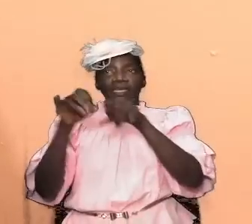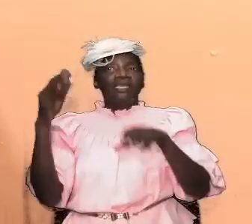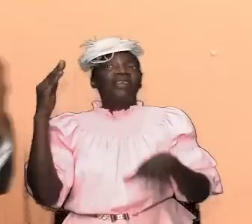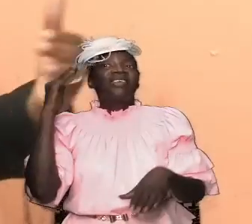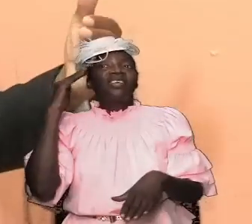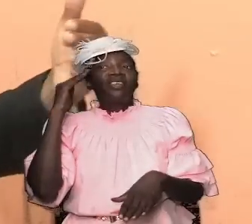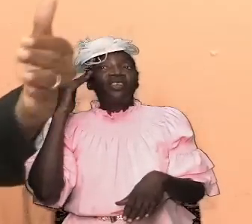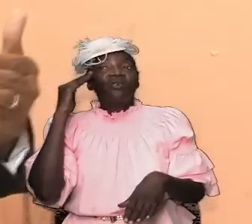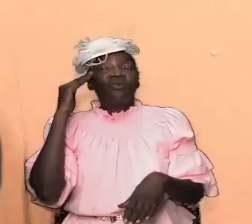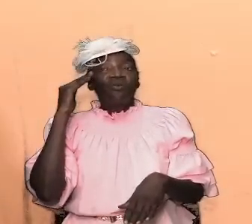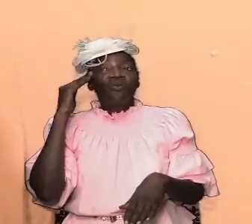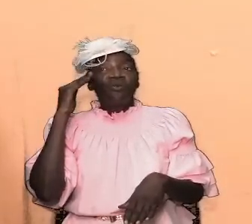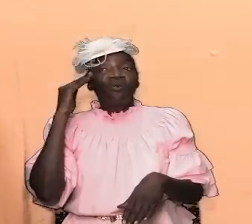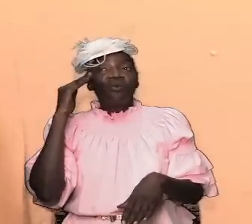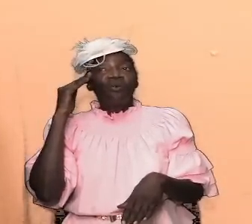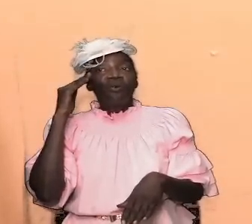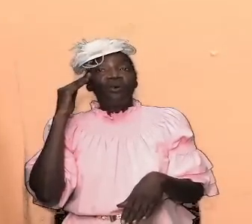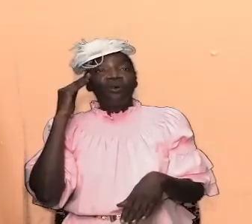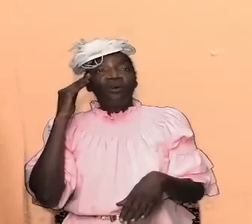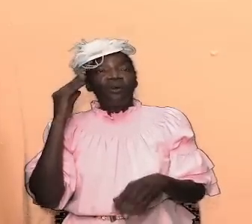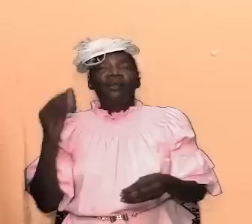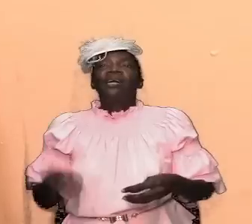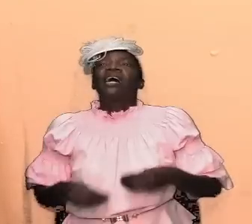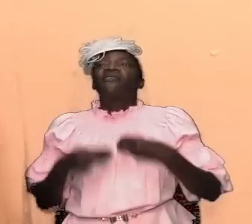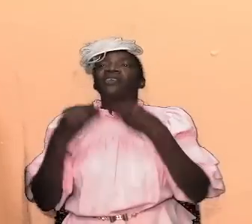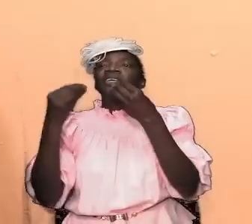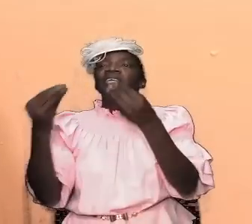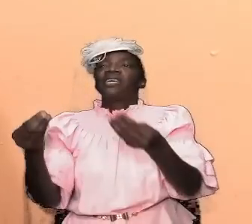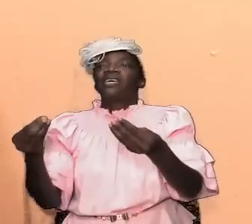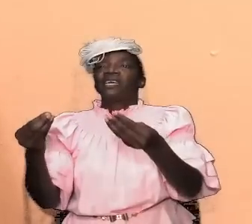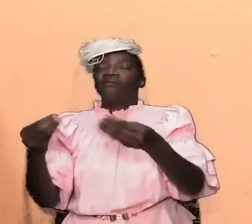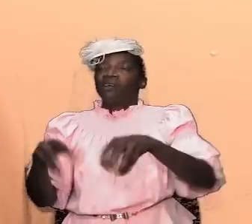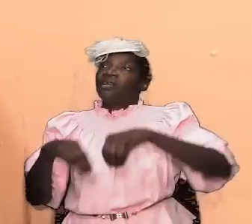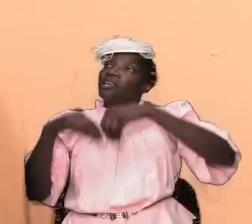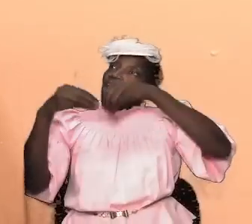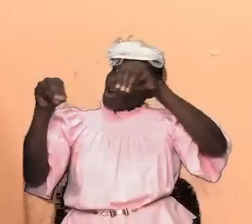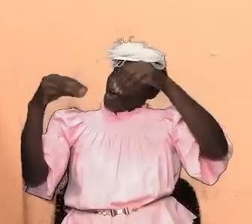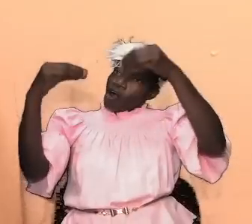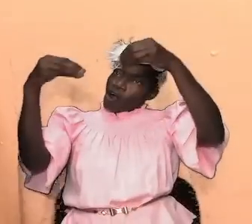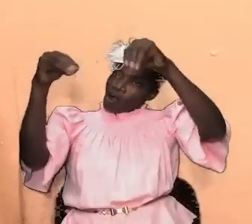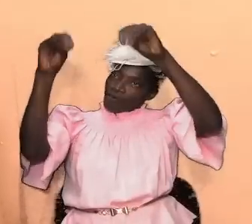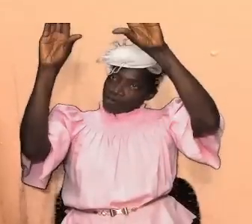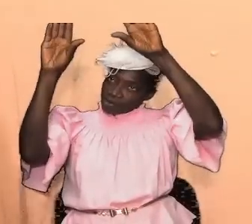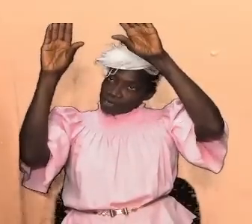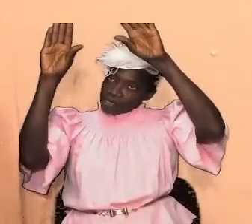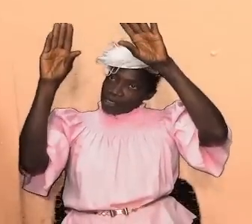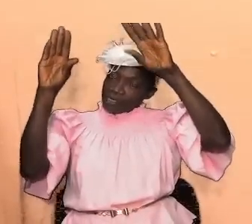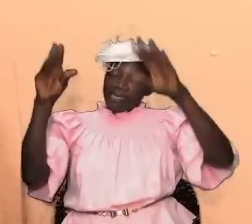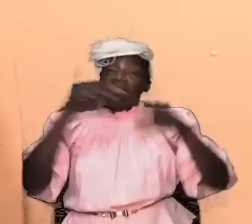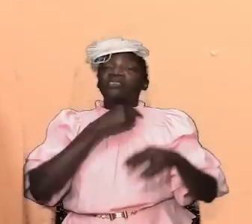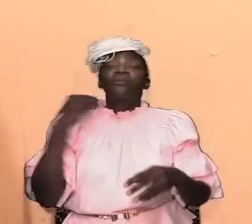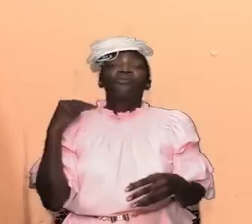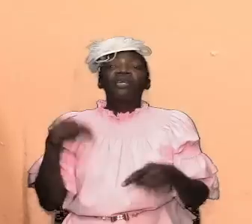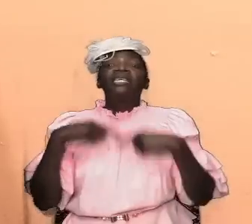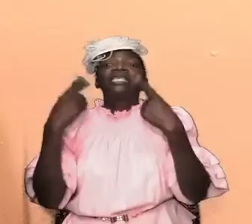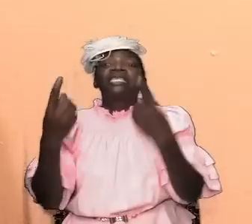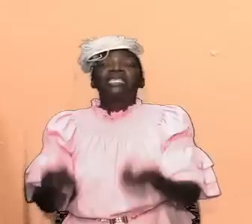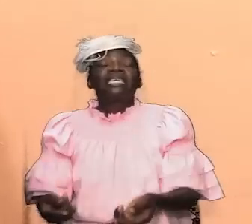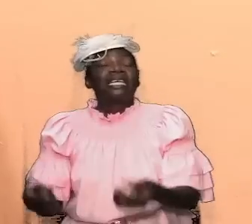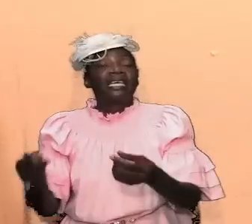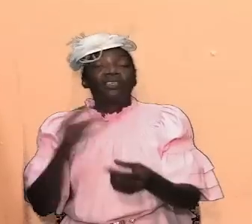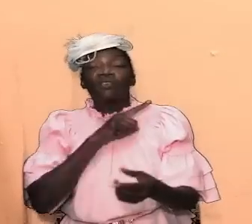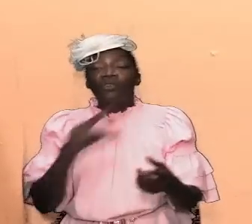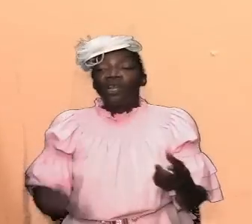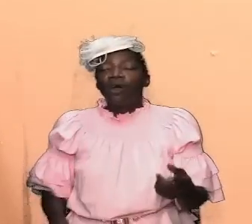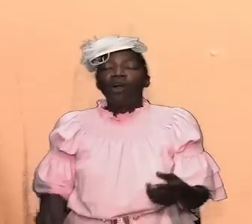knew that they had to give of their offering so that the priests could take it to the lord they knew that there was